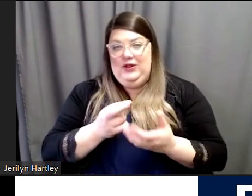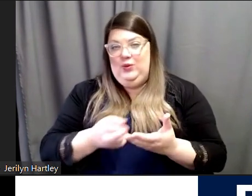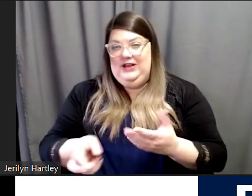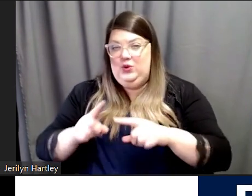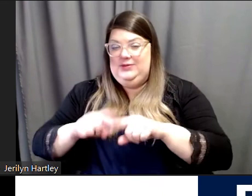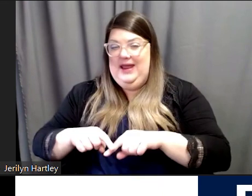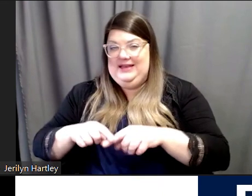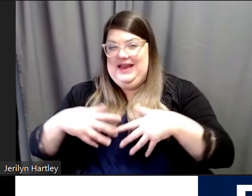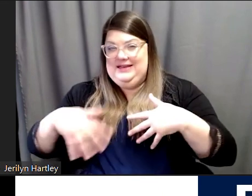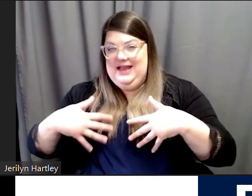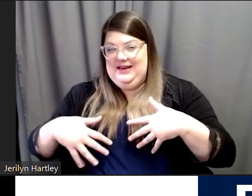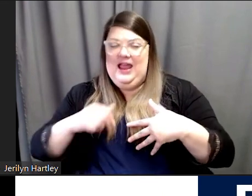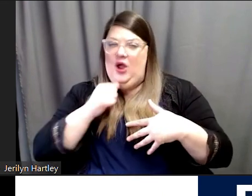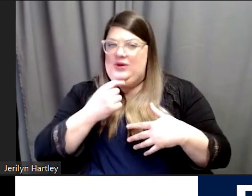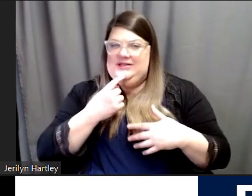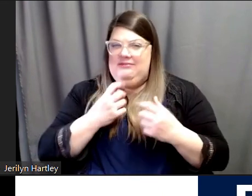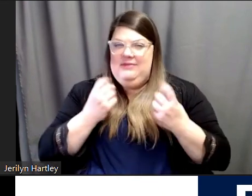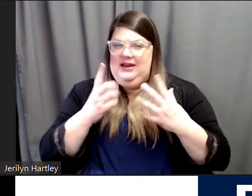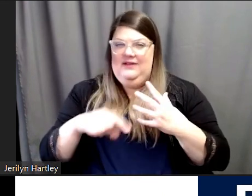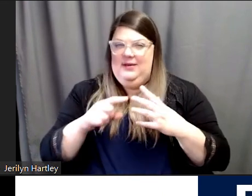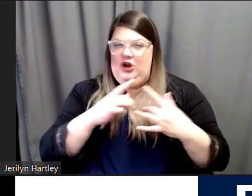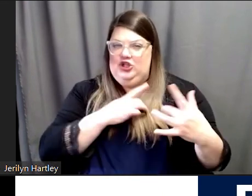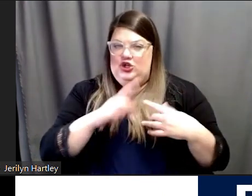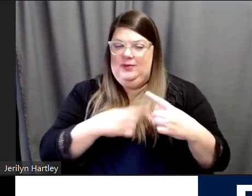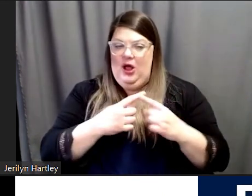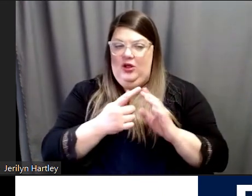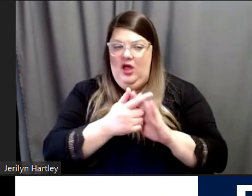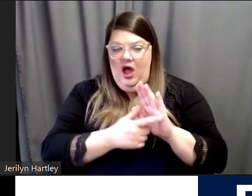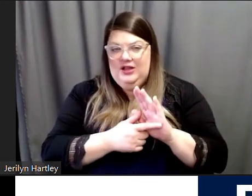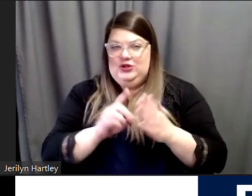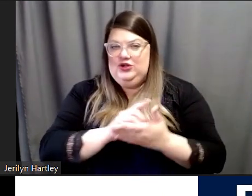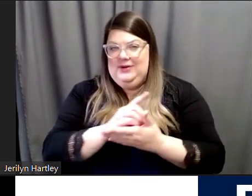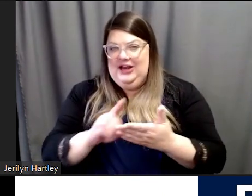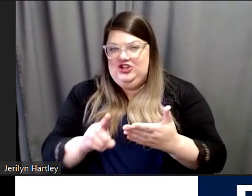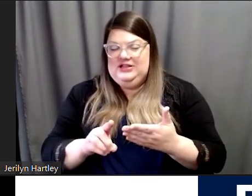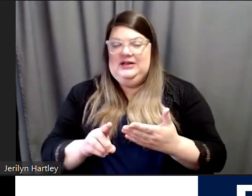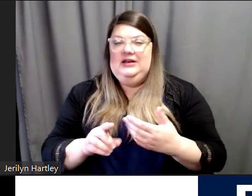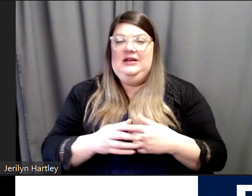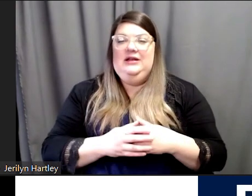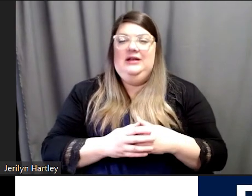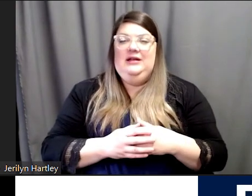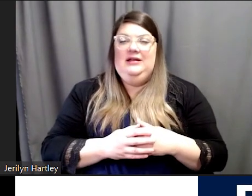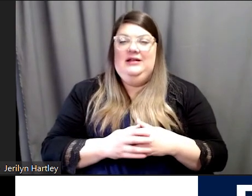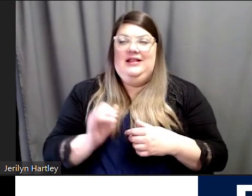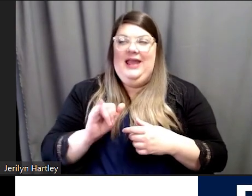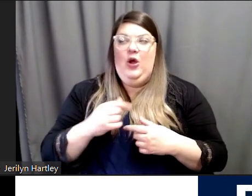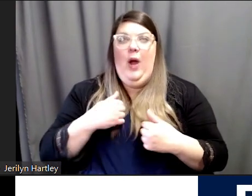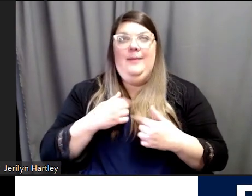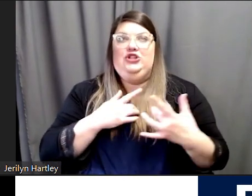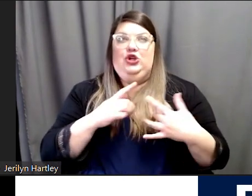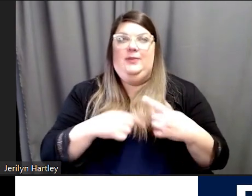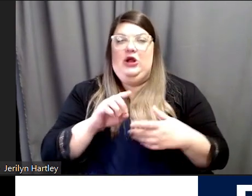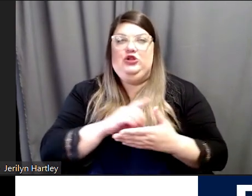I wouldn't say many of them were concerned about laws or discrimination in the sense of, I'm worried about discrimination